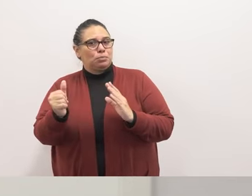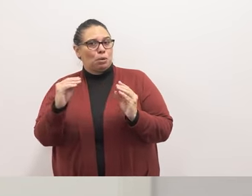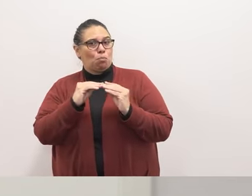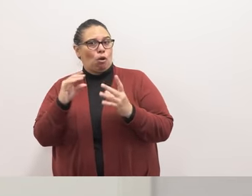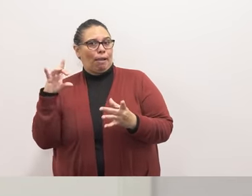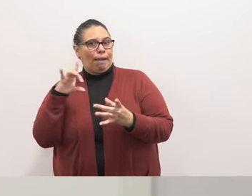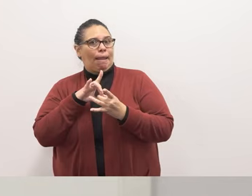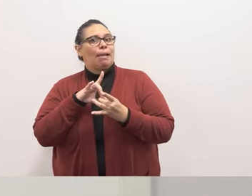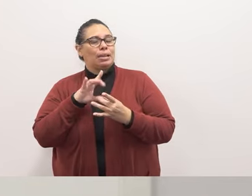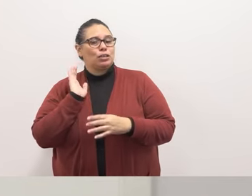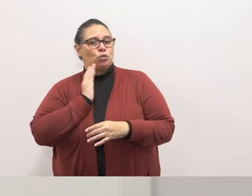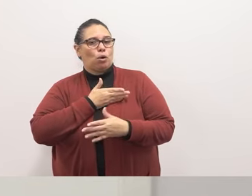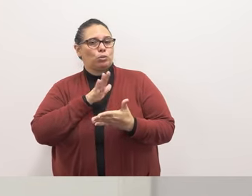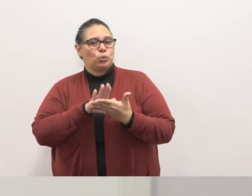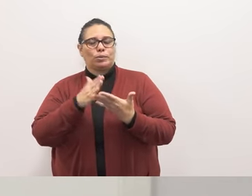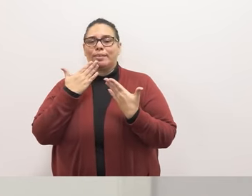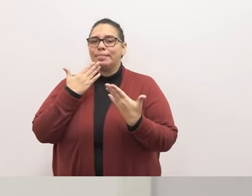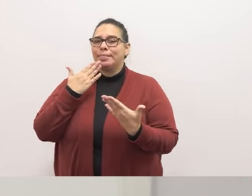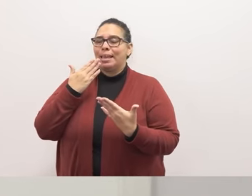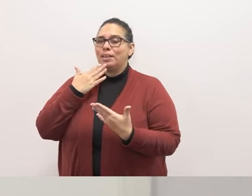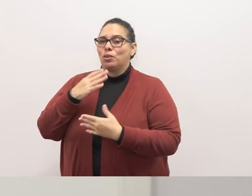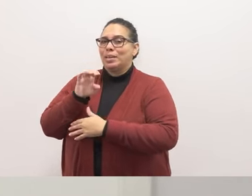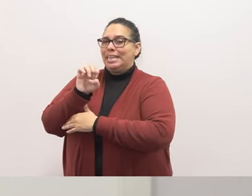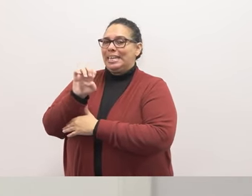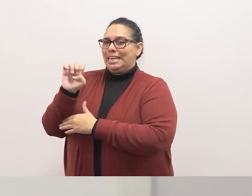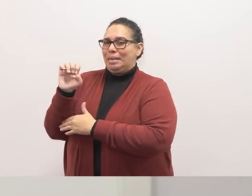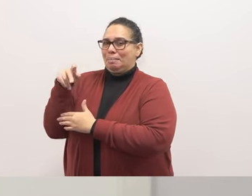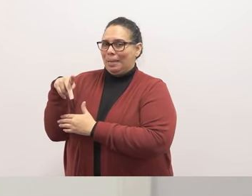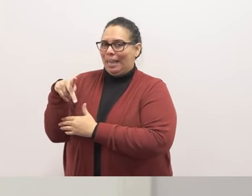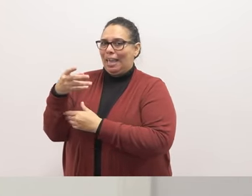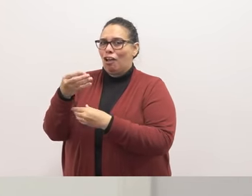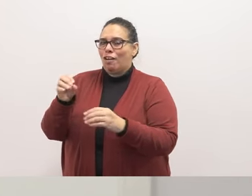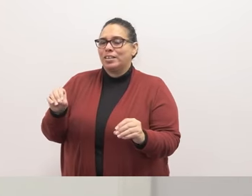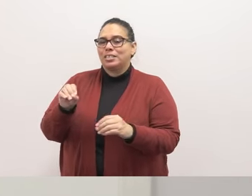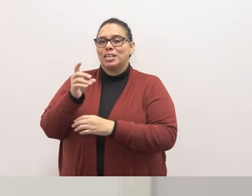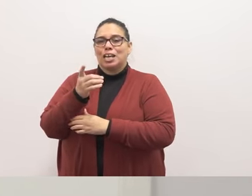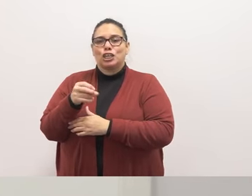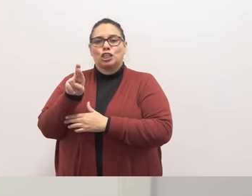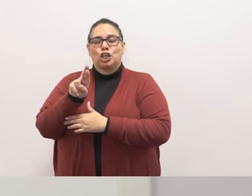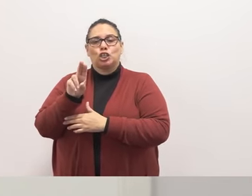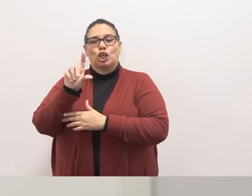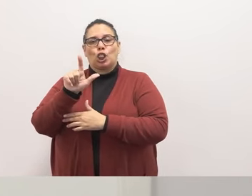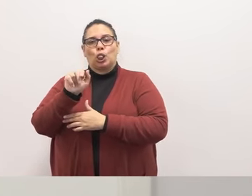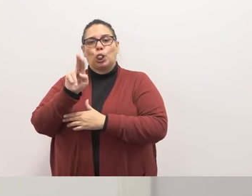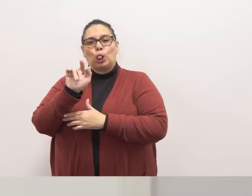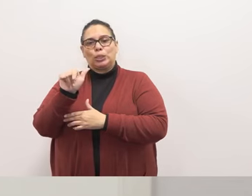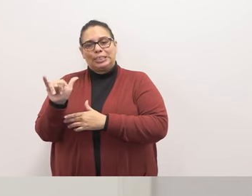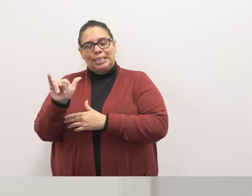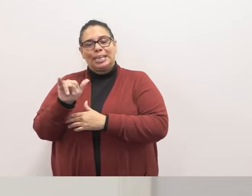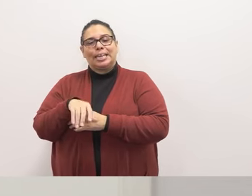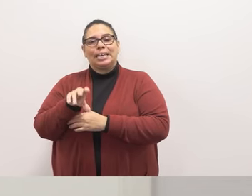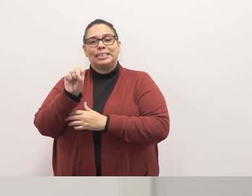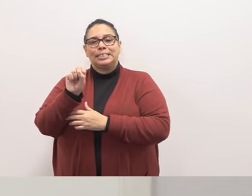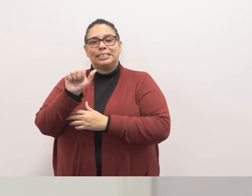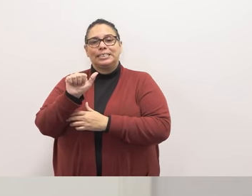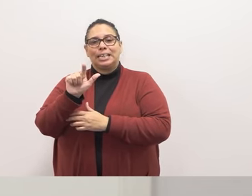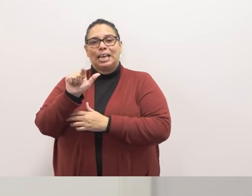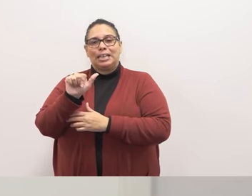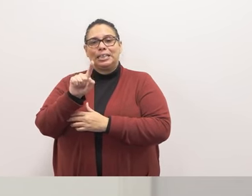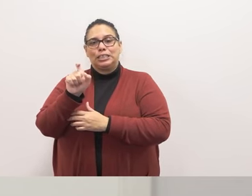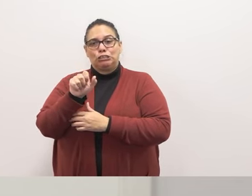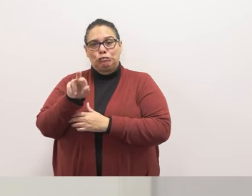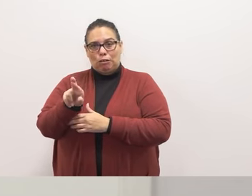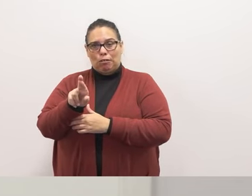our school so i want to thank equity engagement and partnerships office dr lucy salazar and team have been wonderful in leading that effort